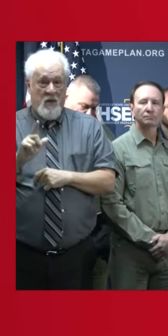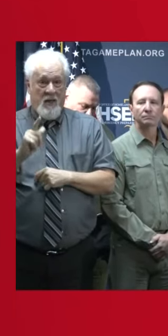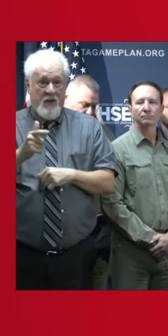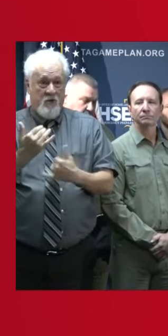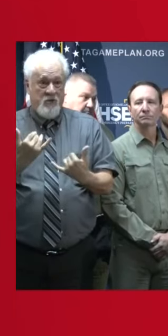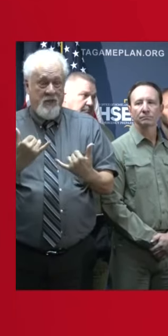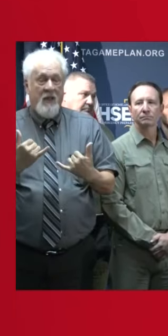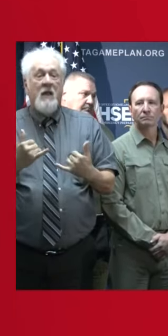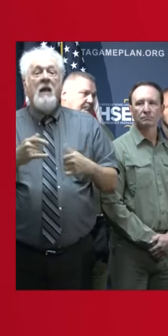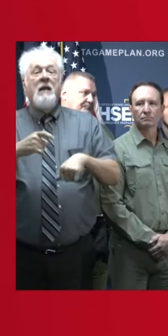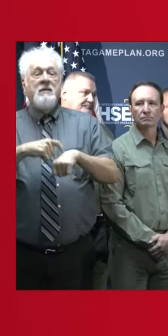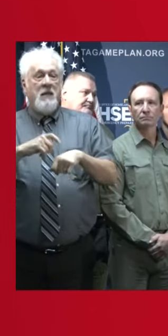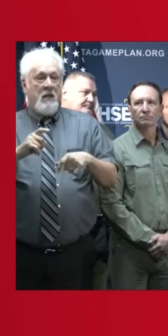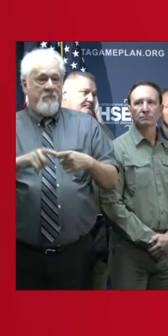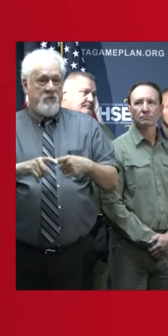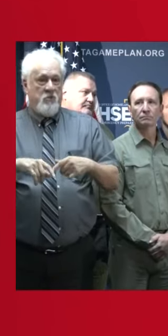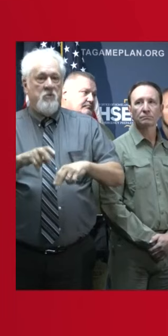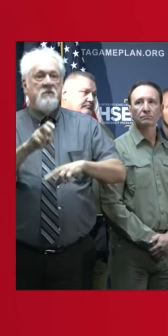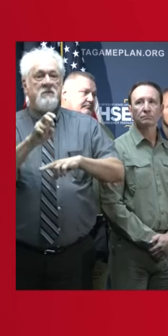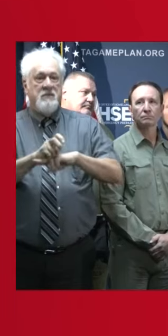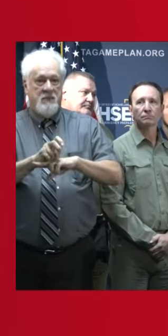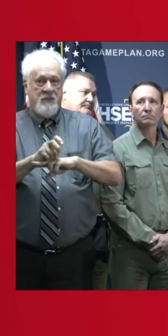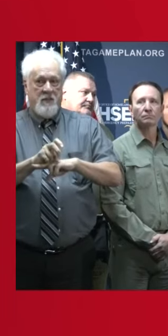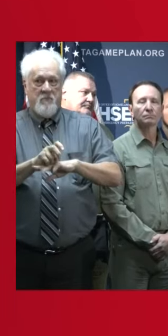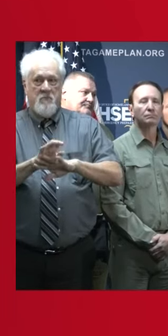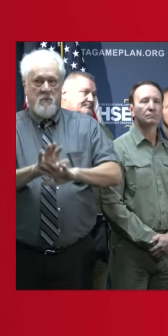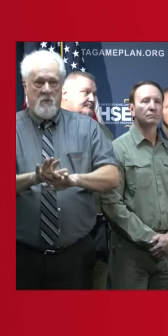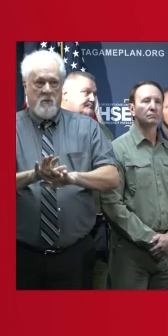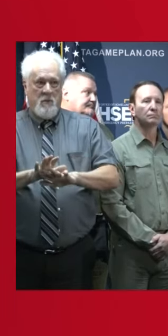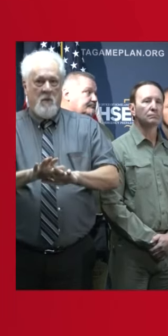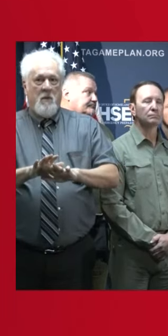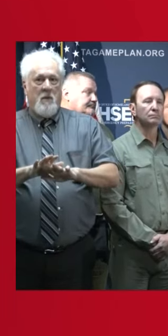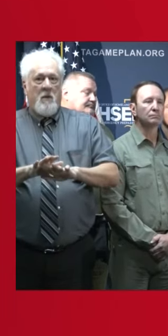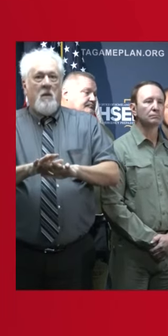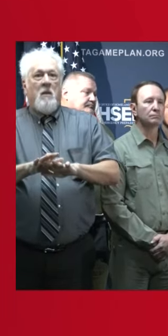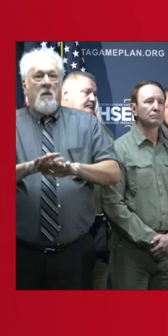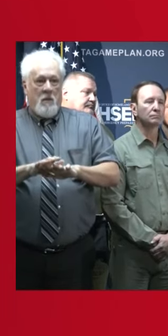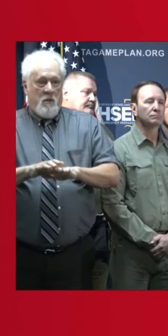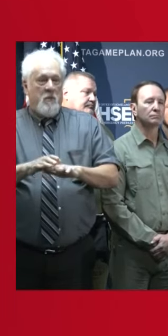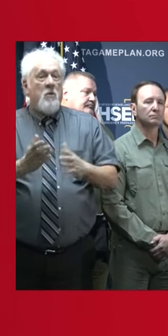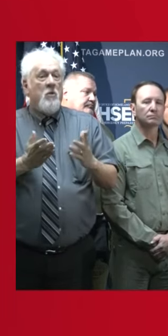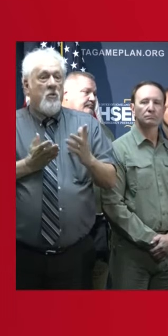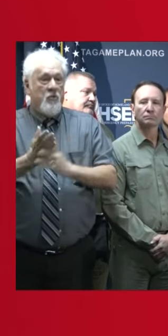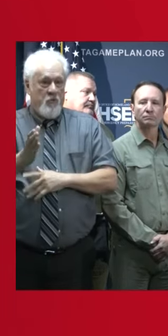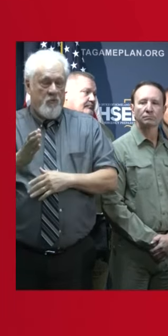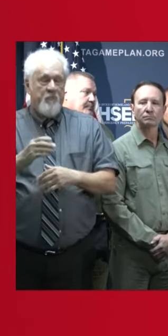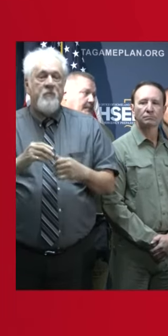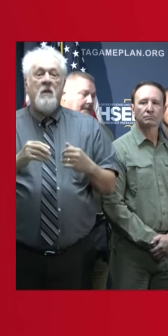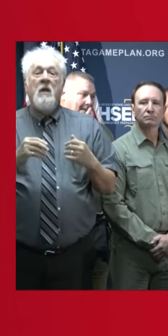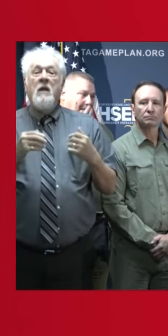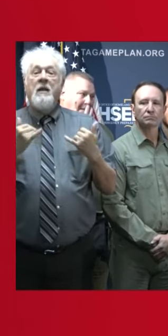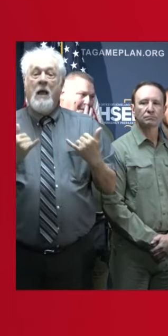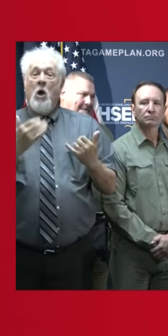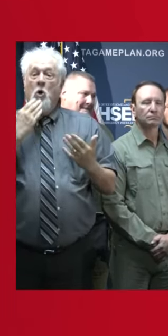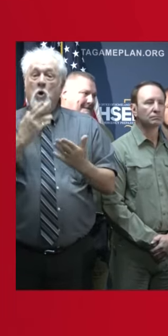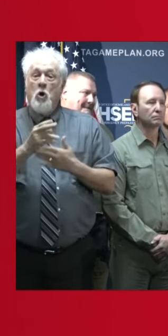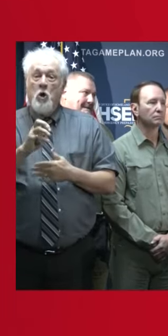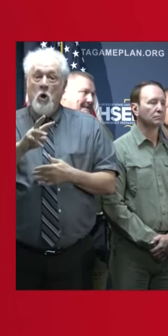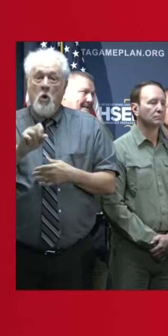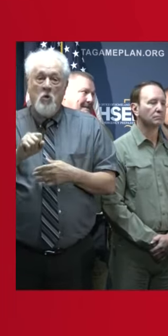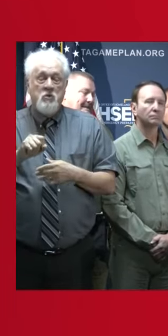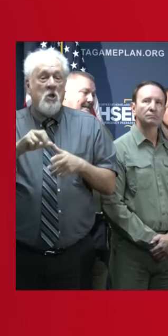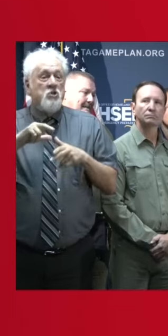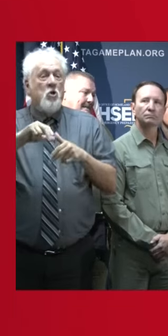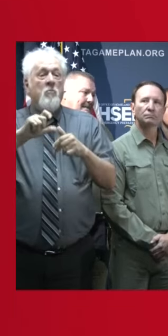said, it's time to go ahead and sit down and take your place and ride out this storm. The little bit of good news here is that the storm